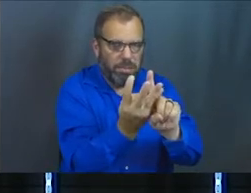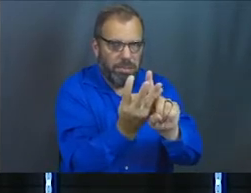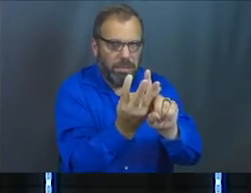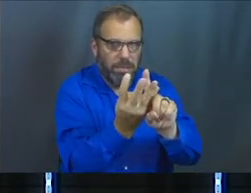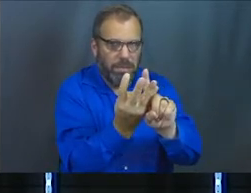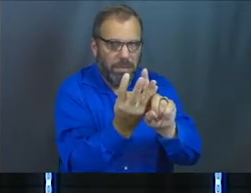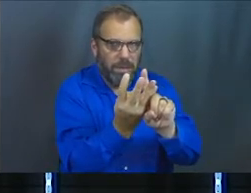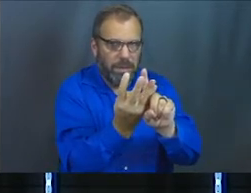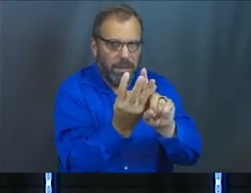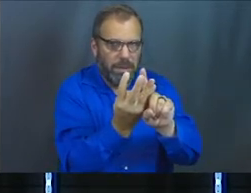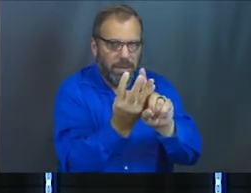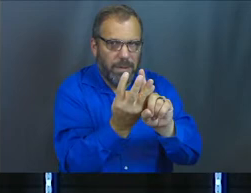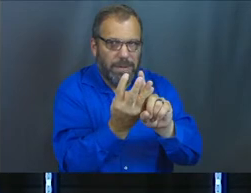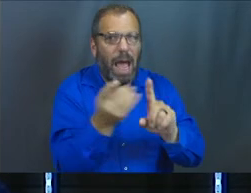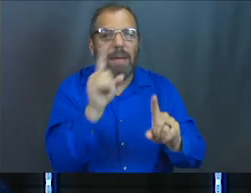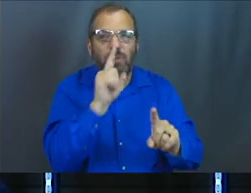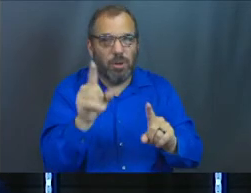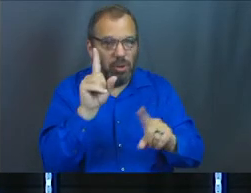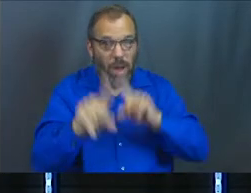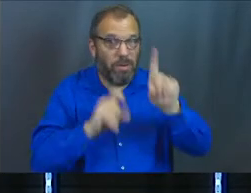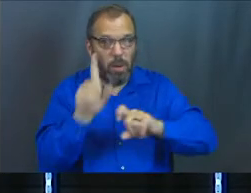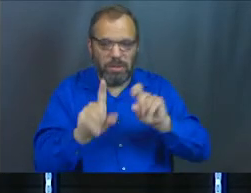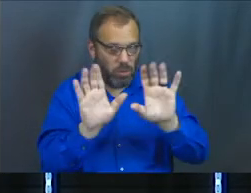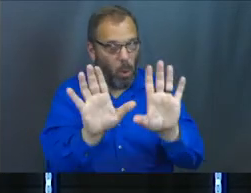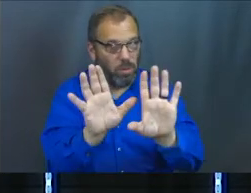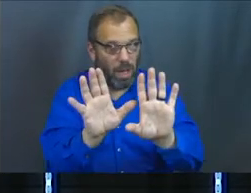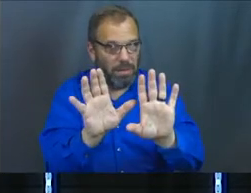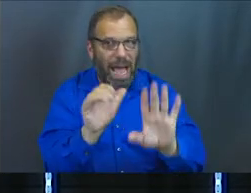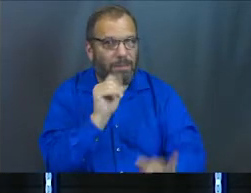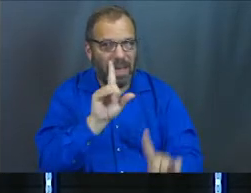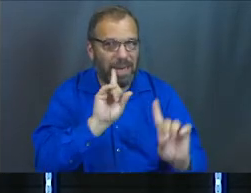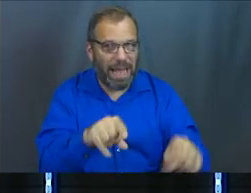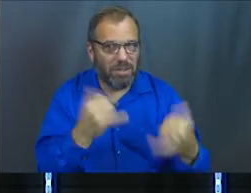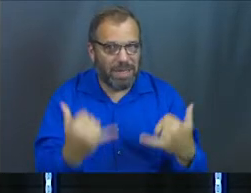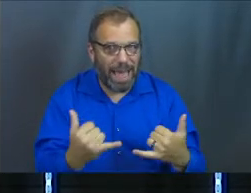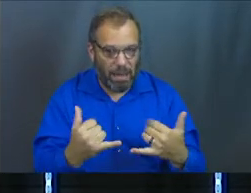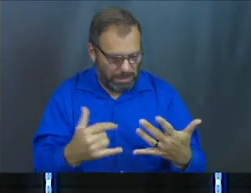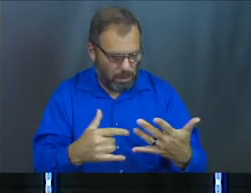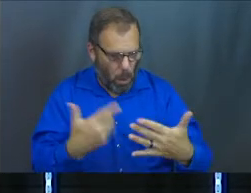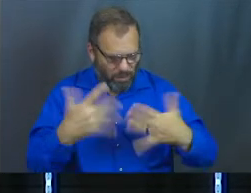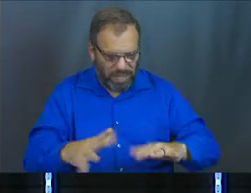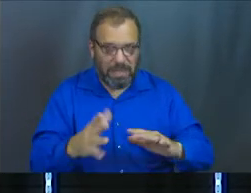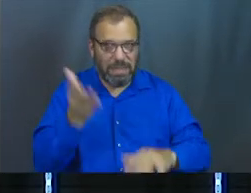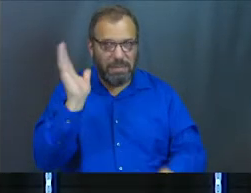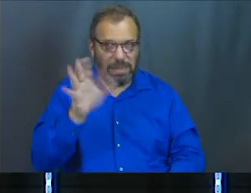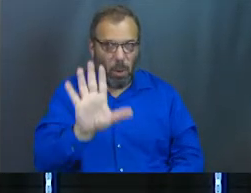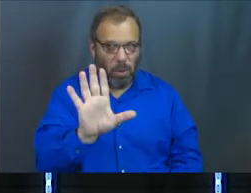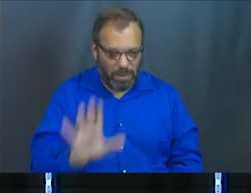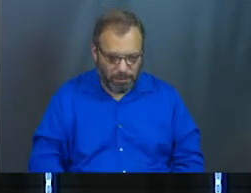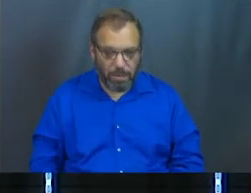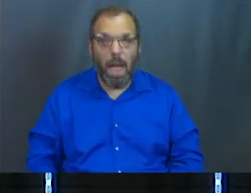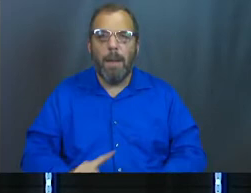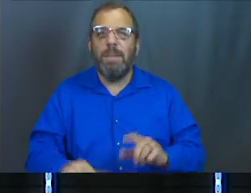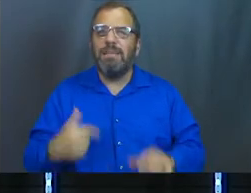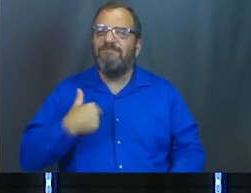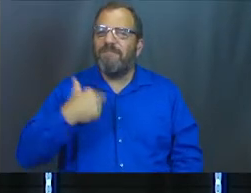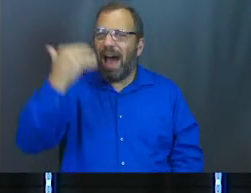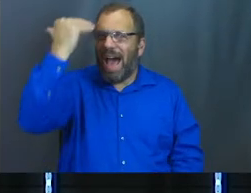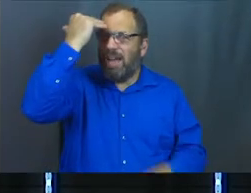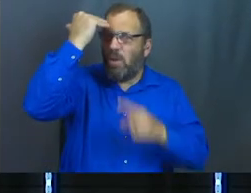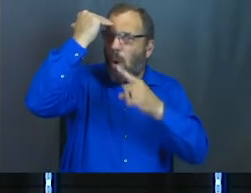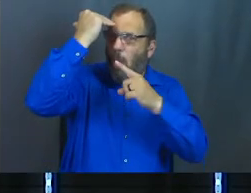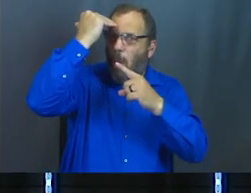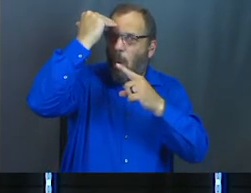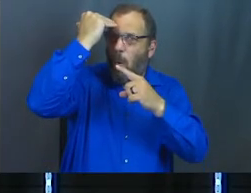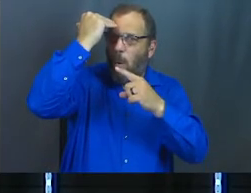thousand questions and I'm not going to answer any of them. We're just going to move on because I got to get through this message. But I know there's a